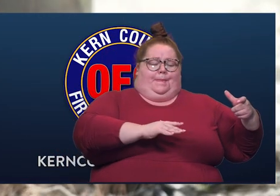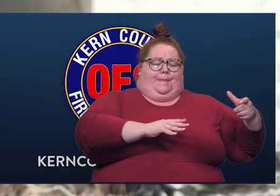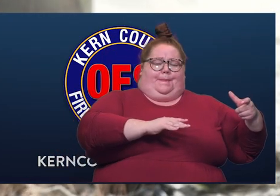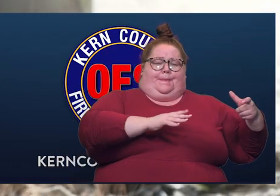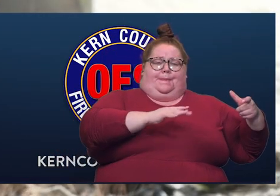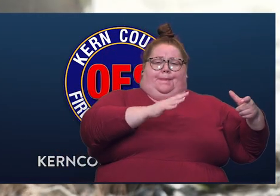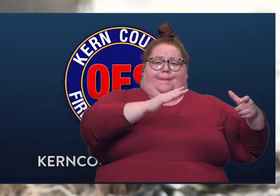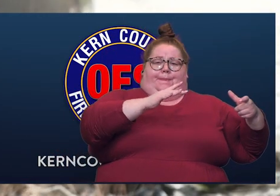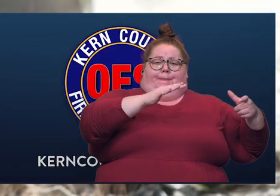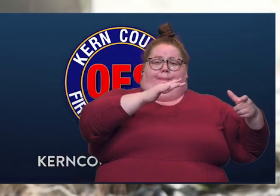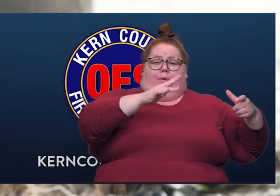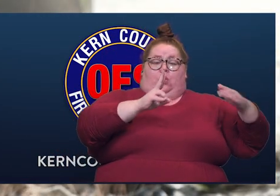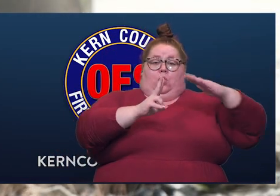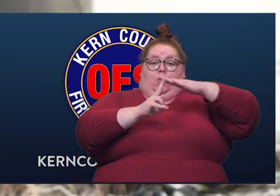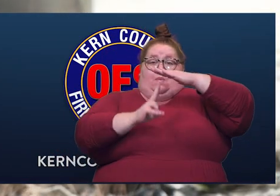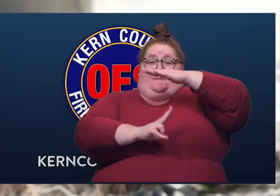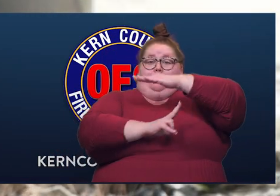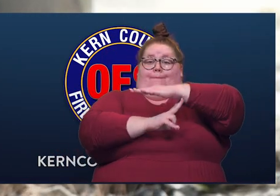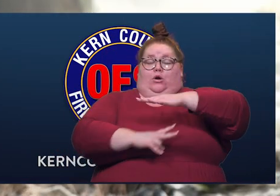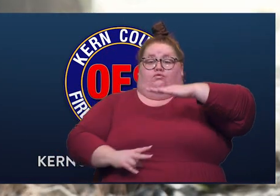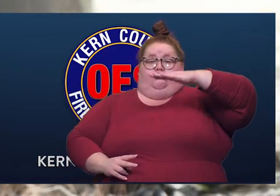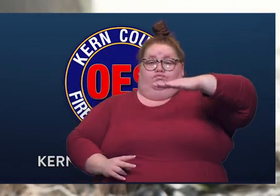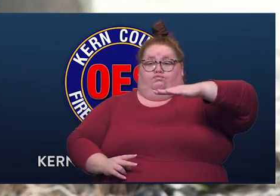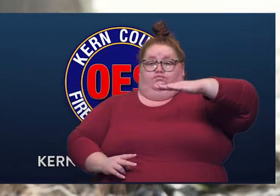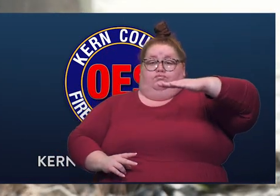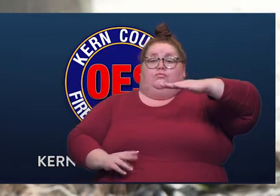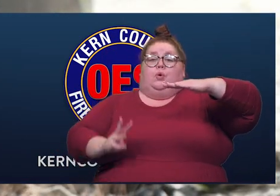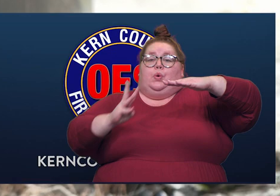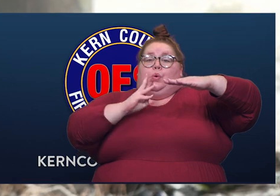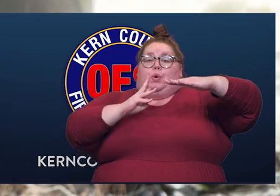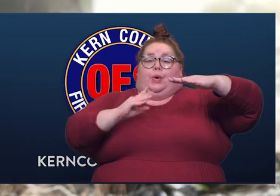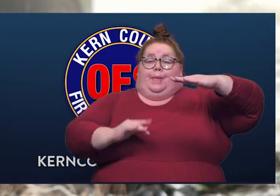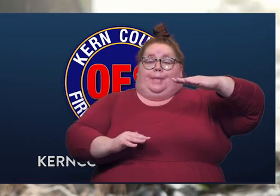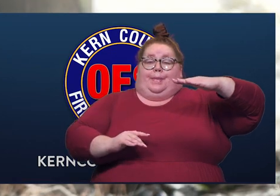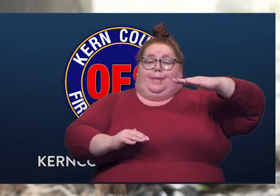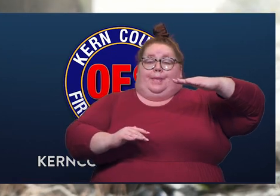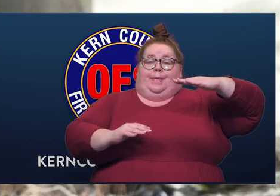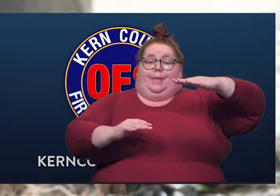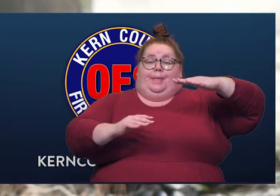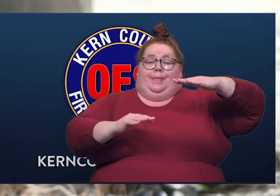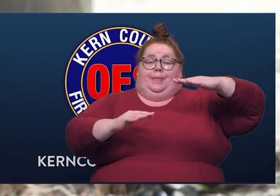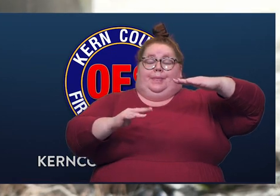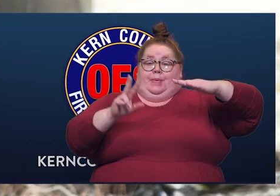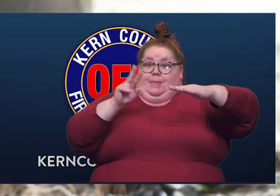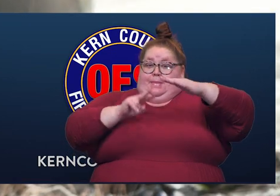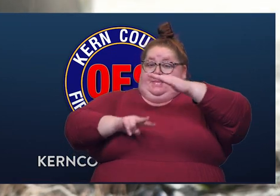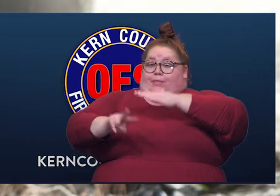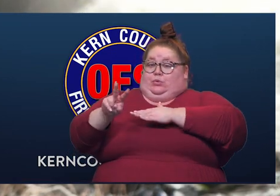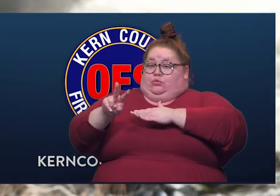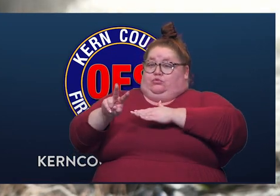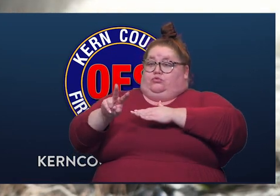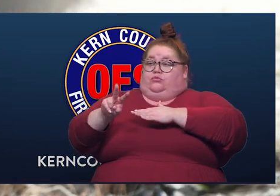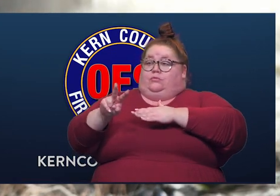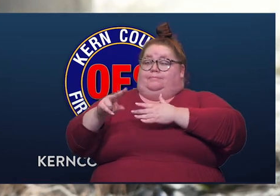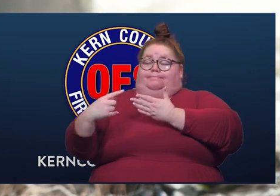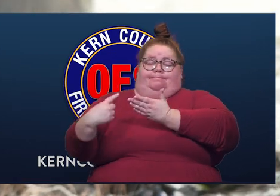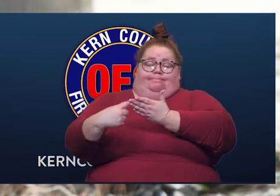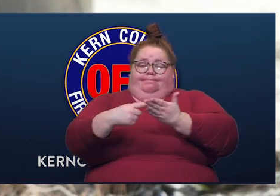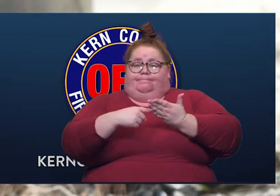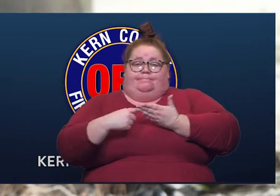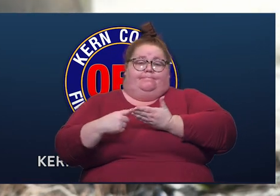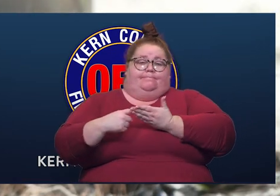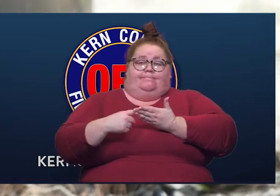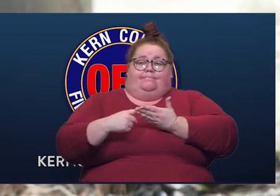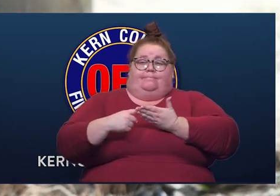get closer to the bottom of French Goltz Bridge. Now looking at the predictions and talking to